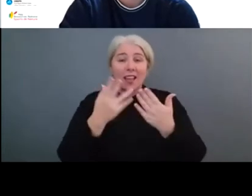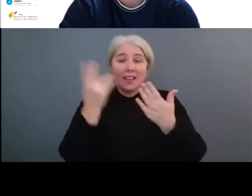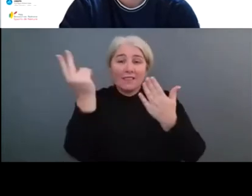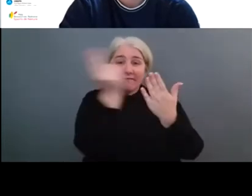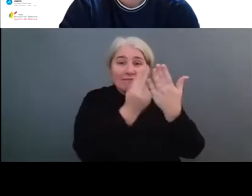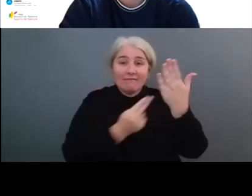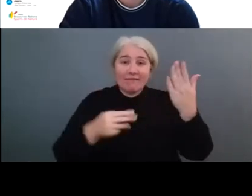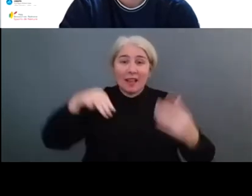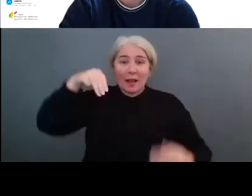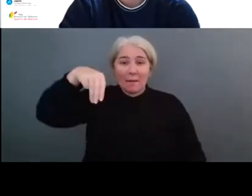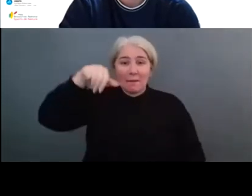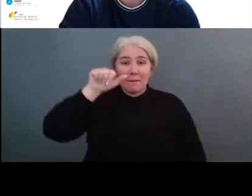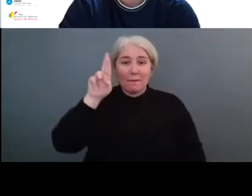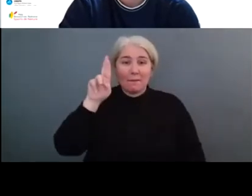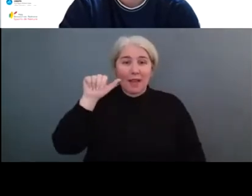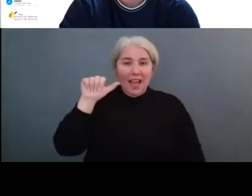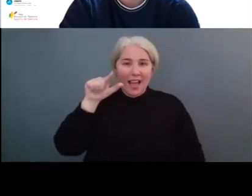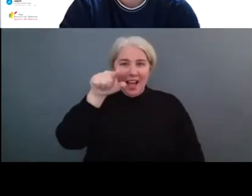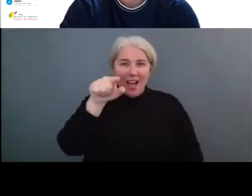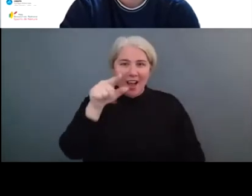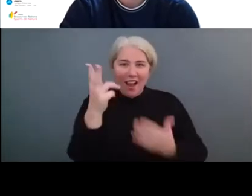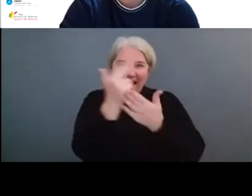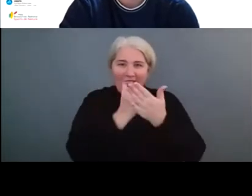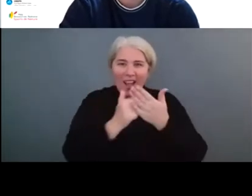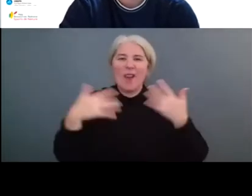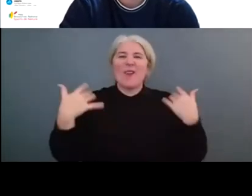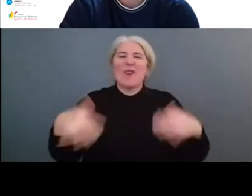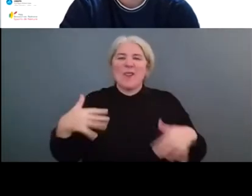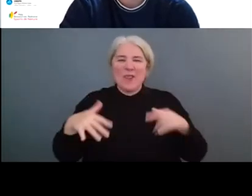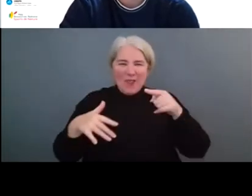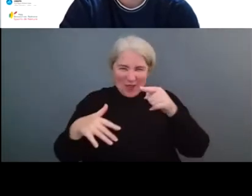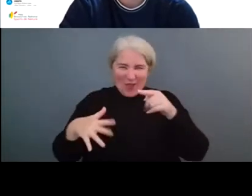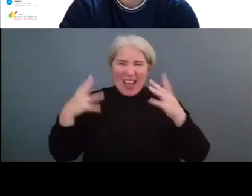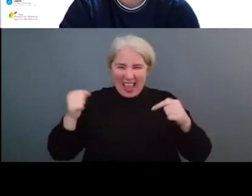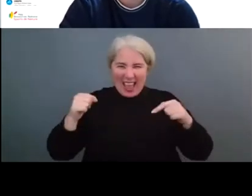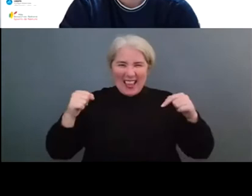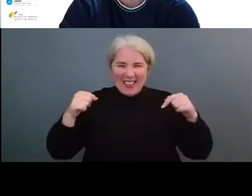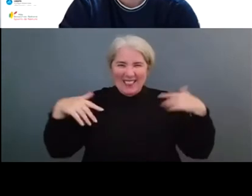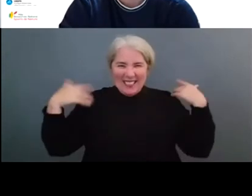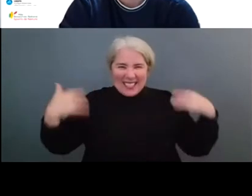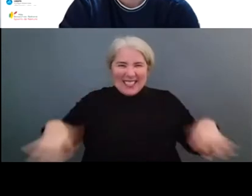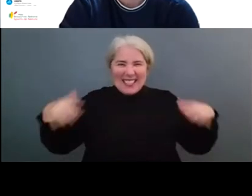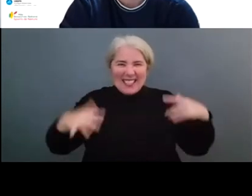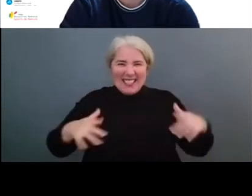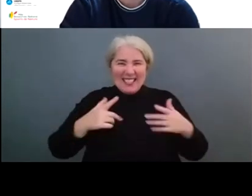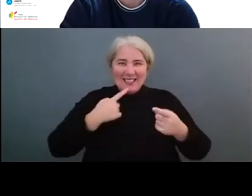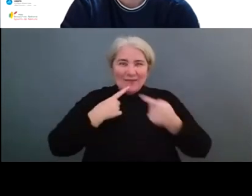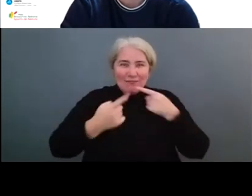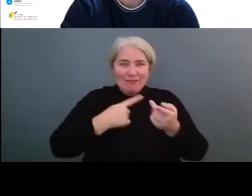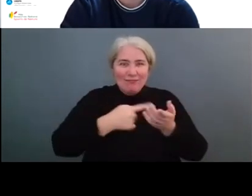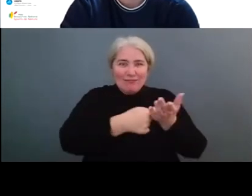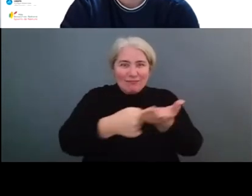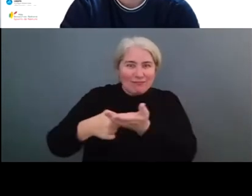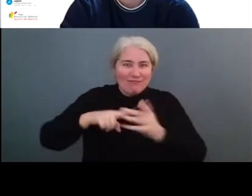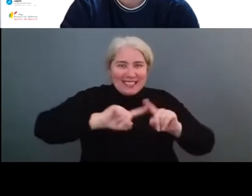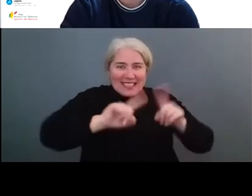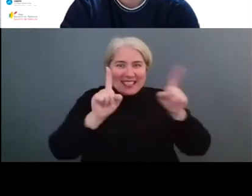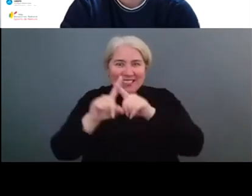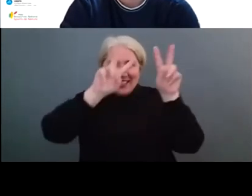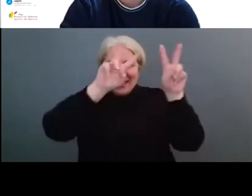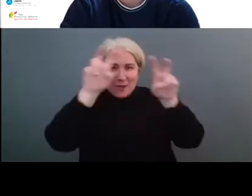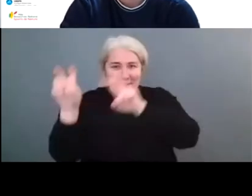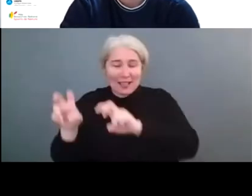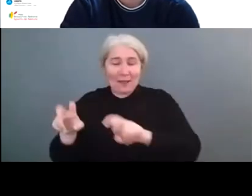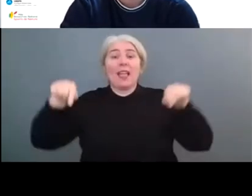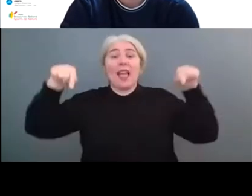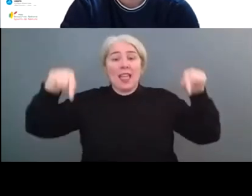drawing of this morning. Yeah, it was a very rich round table. We will have a quick break.